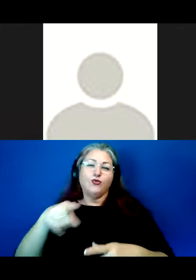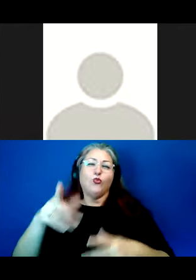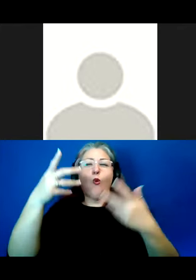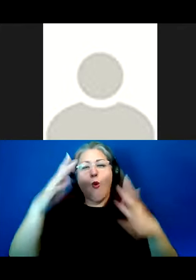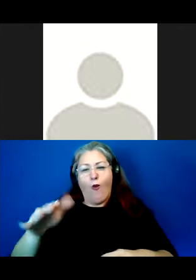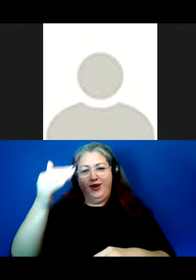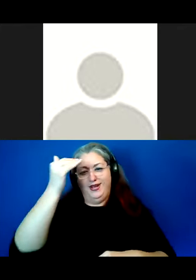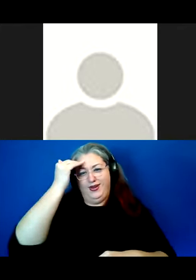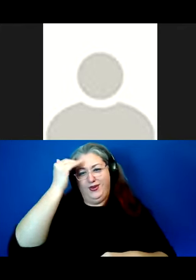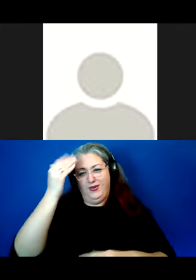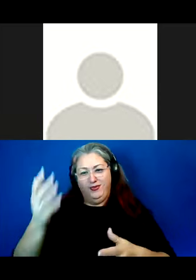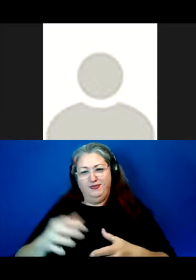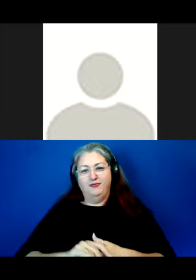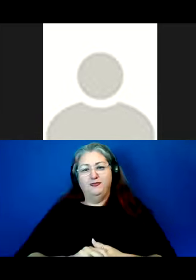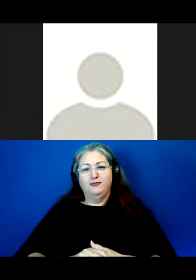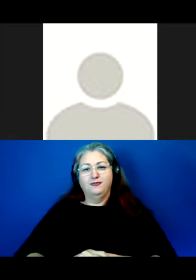know that.